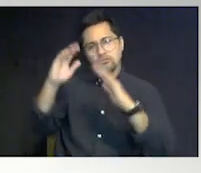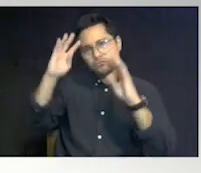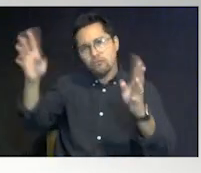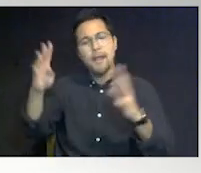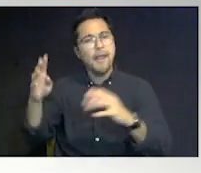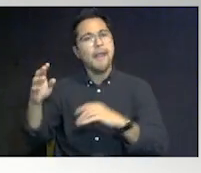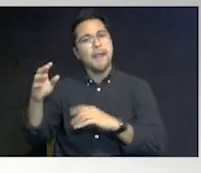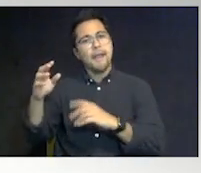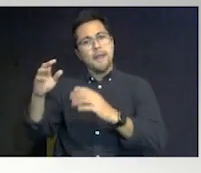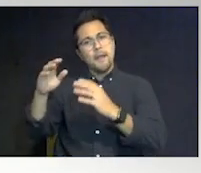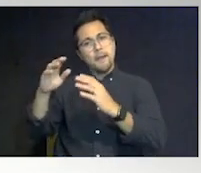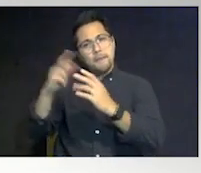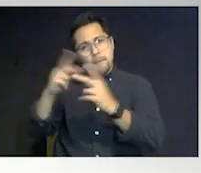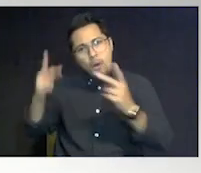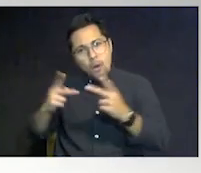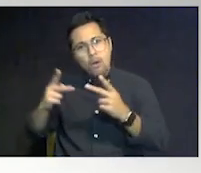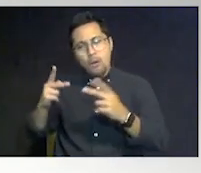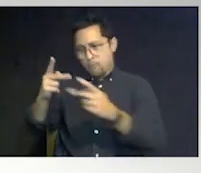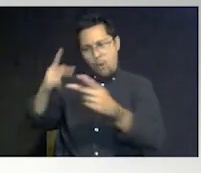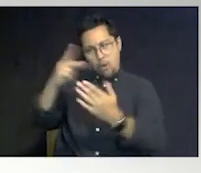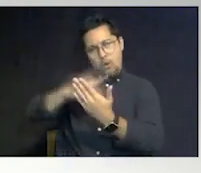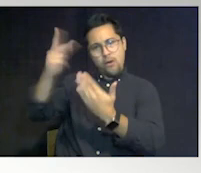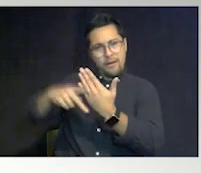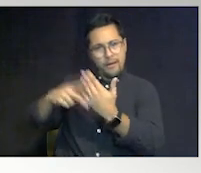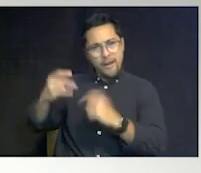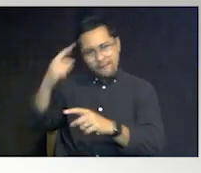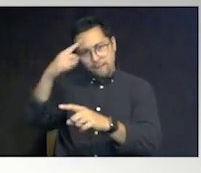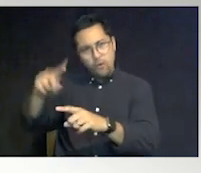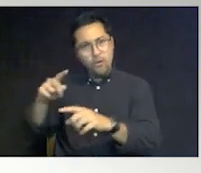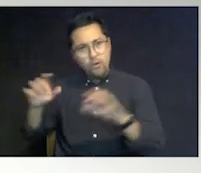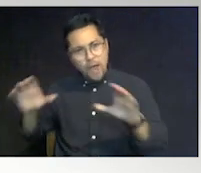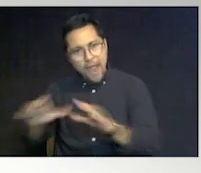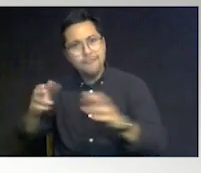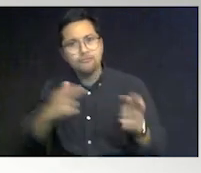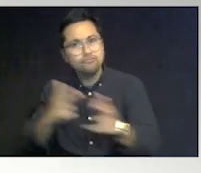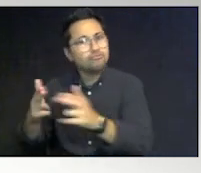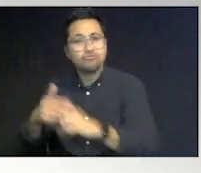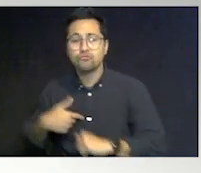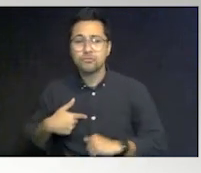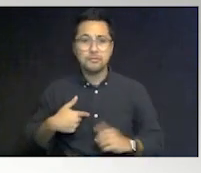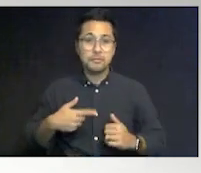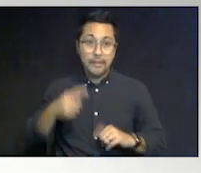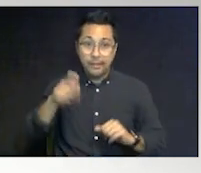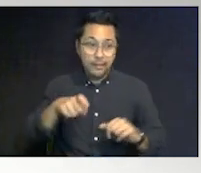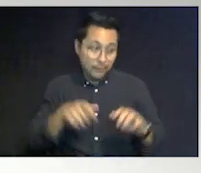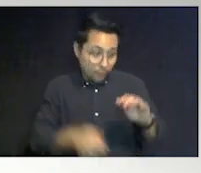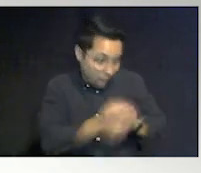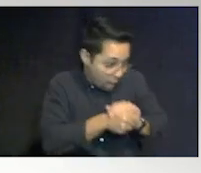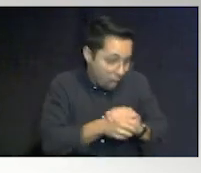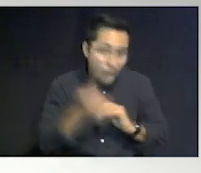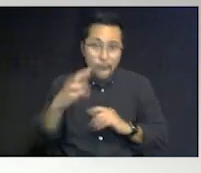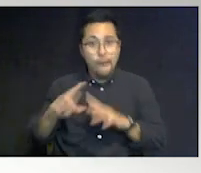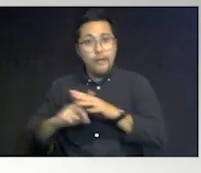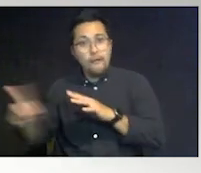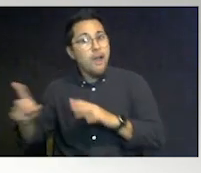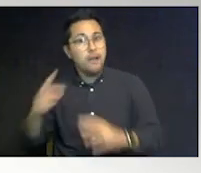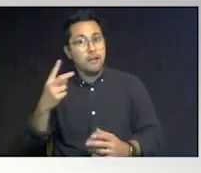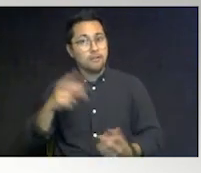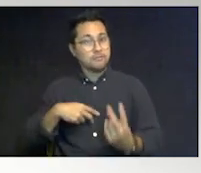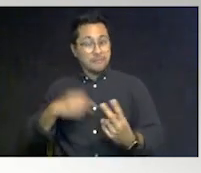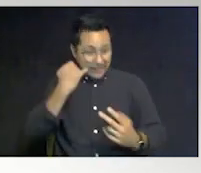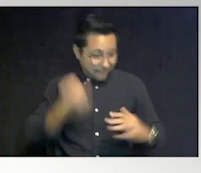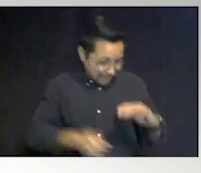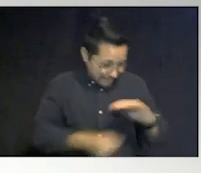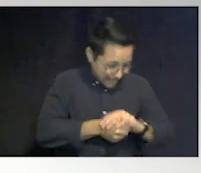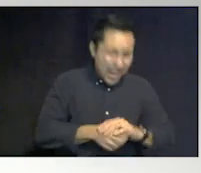in case something like this happens. Because they only have two options. Either to hunker down or they run. Right? If they hunker